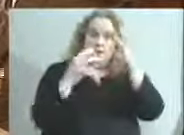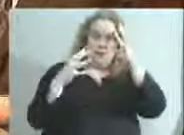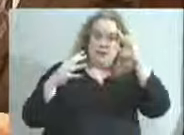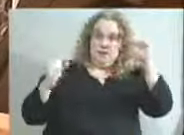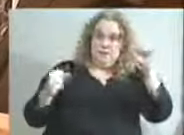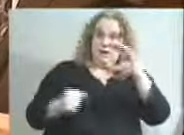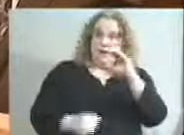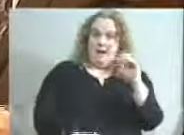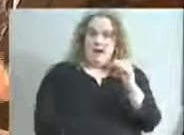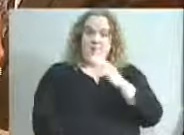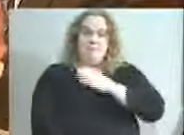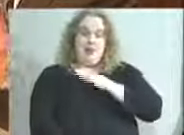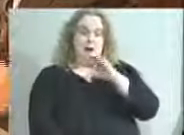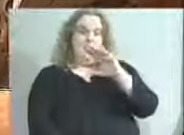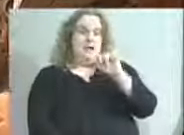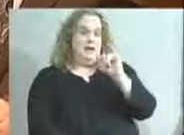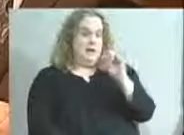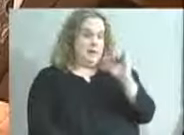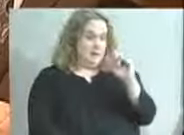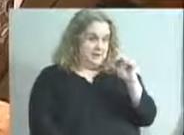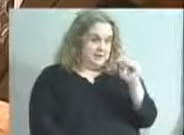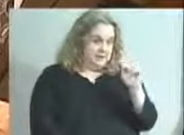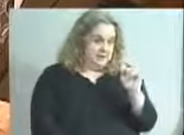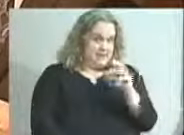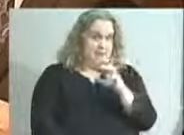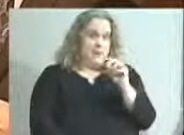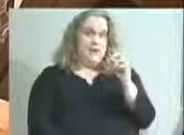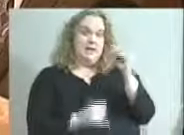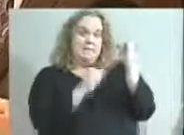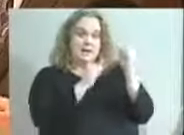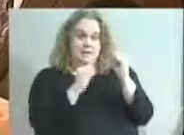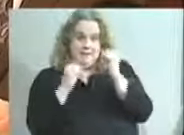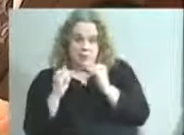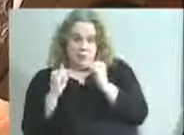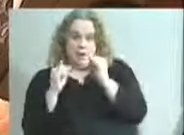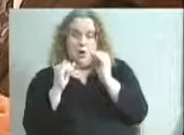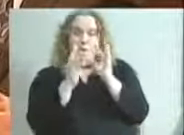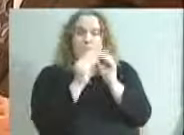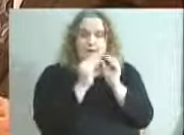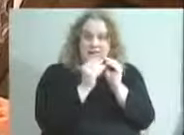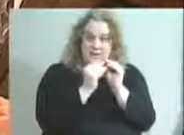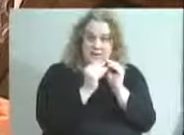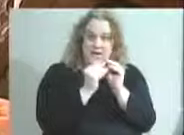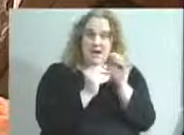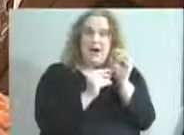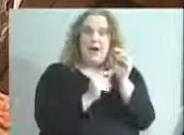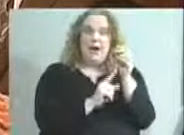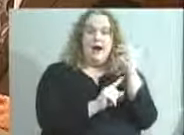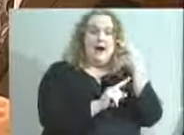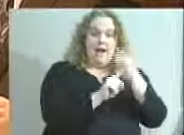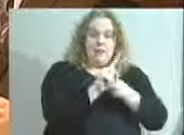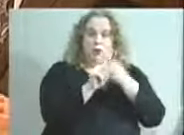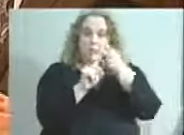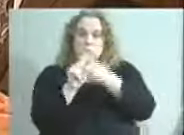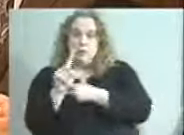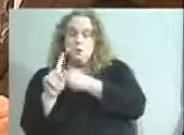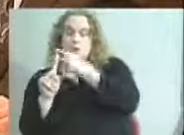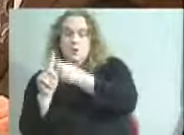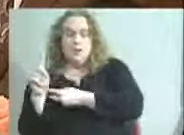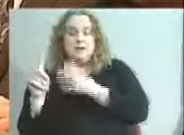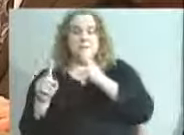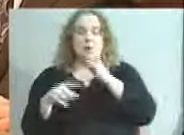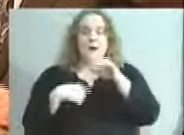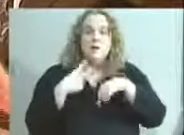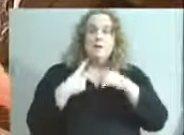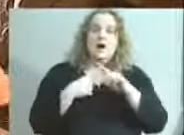cabinet and my cabinet. Dr. Hargens and I meet individually every other month as well to talk about opportunities, issues going